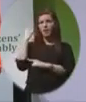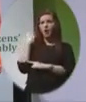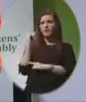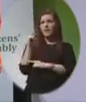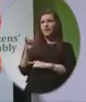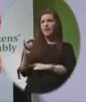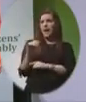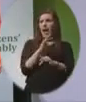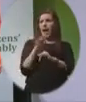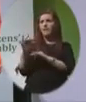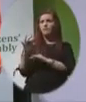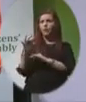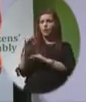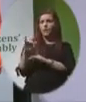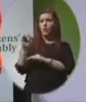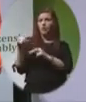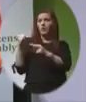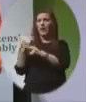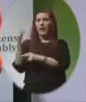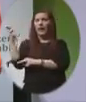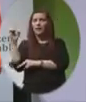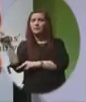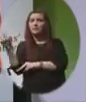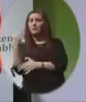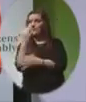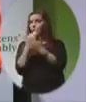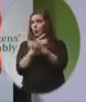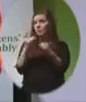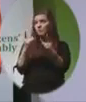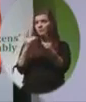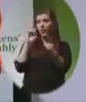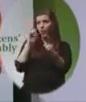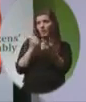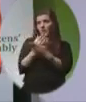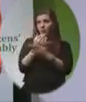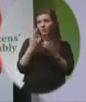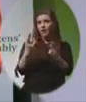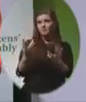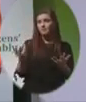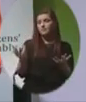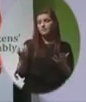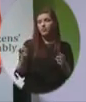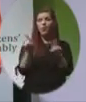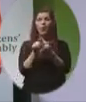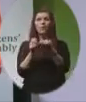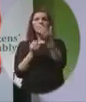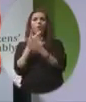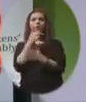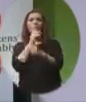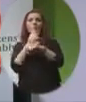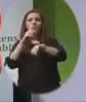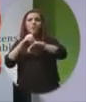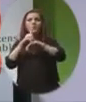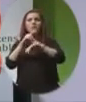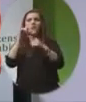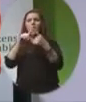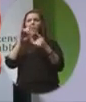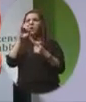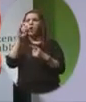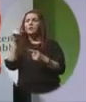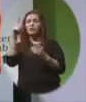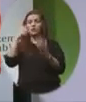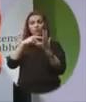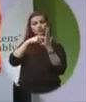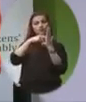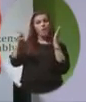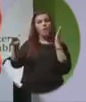abortion in a Mary Stokes clinic? Very few is the answer. Or what about the story of Dr. Faneuil Daugherty, who was struck off the